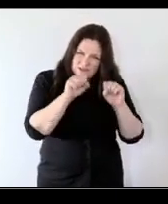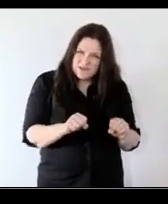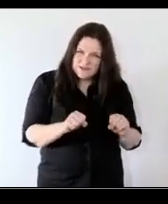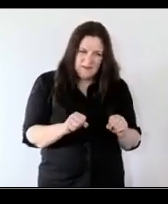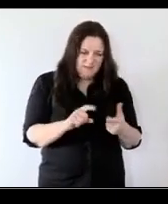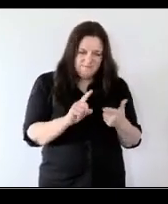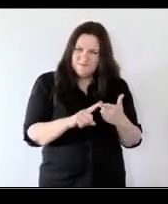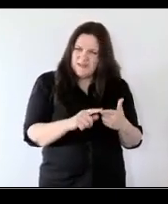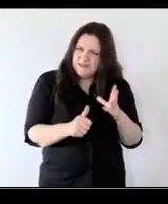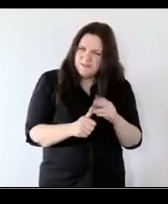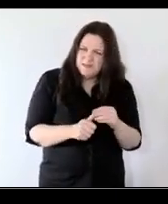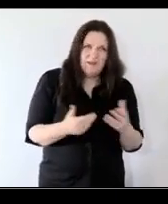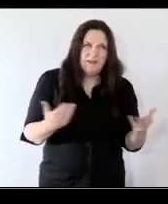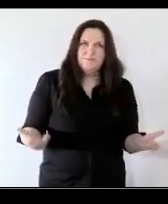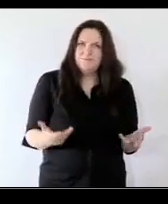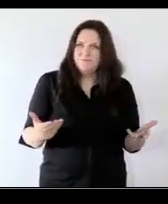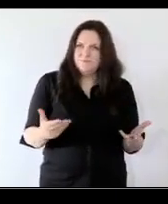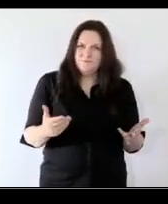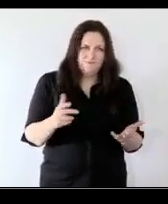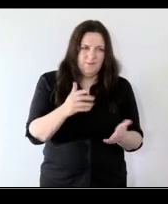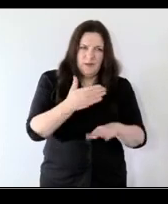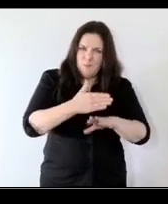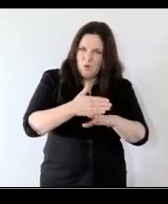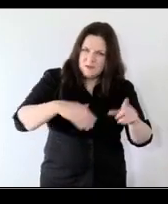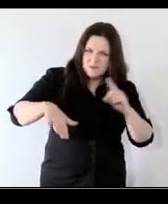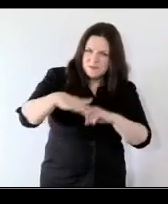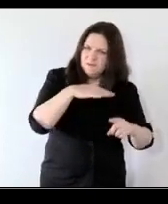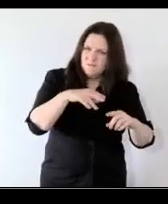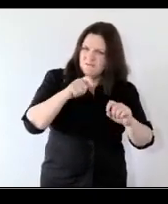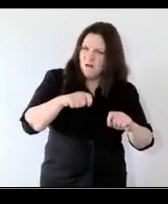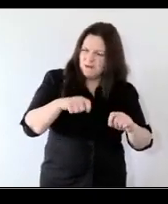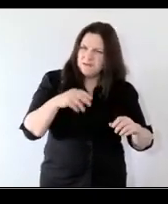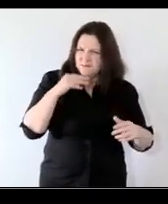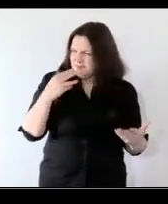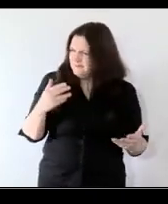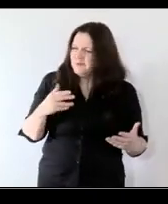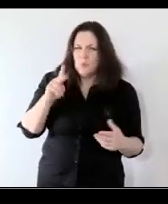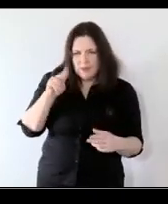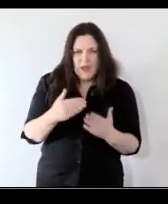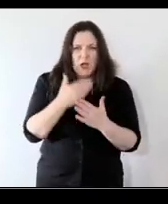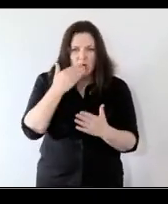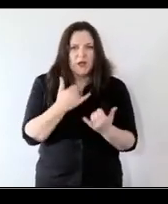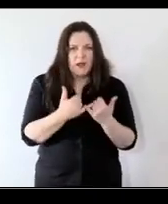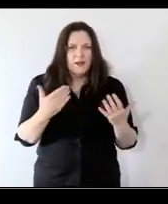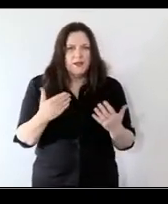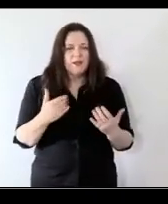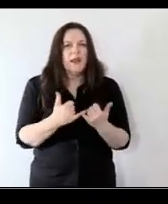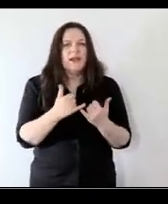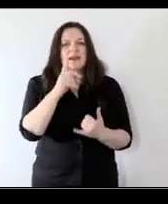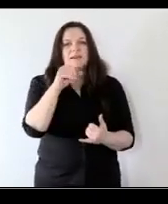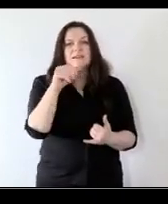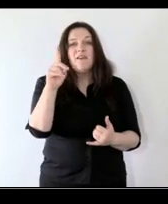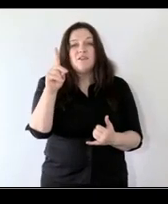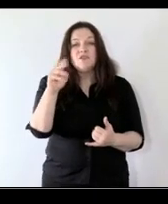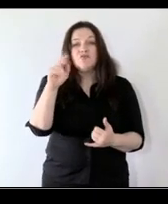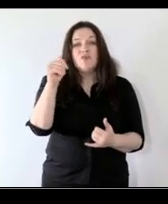a very specific uh you know labor market system and so on i think we can learn as as david raif uh used to talk